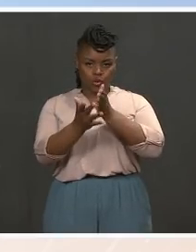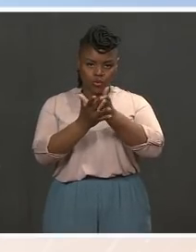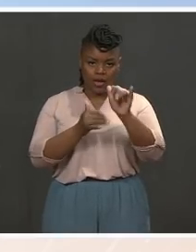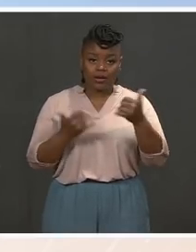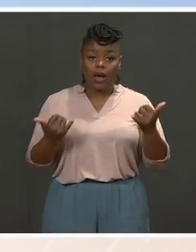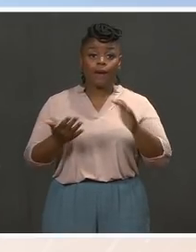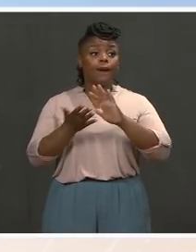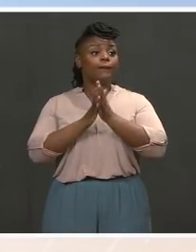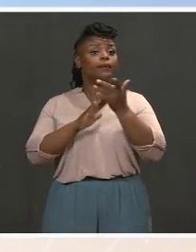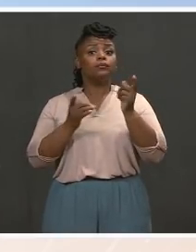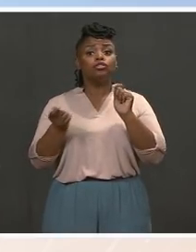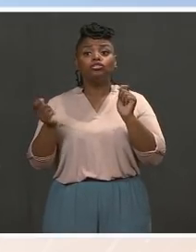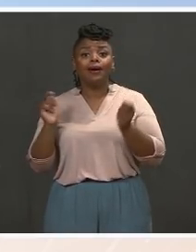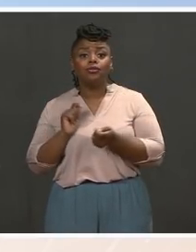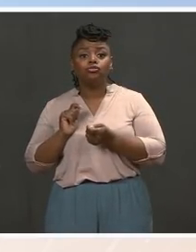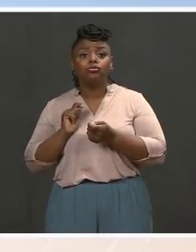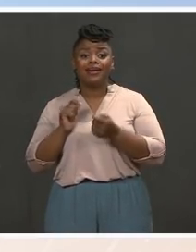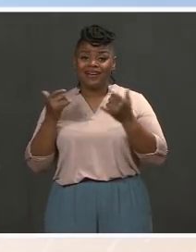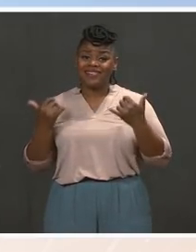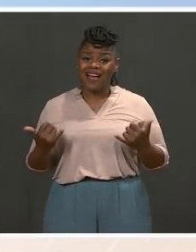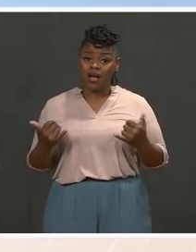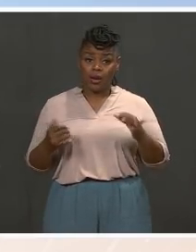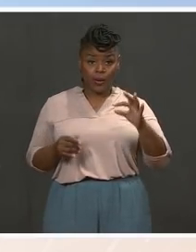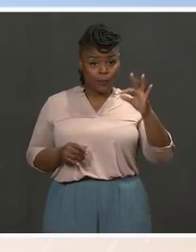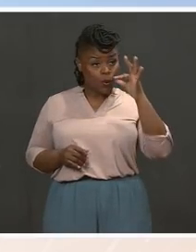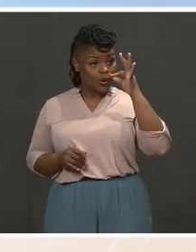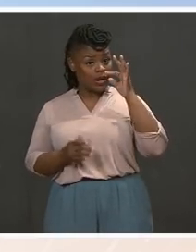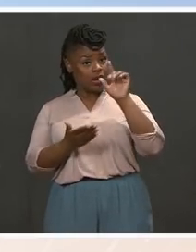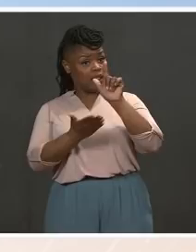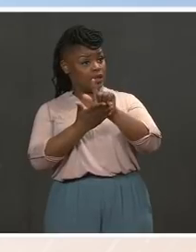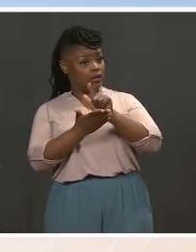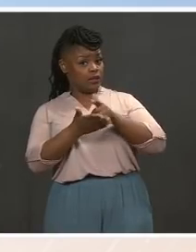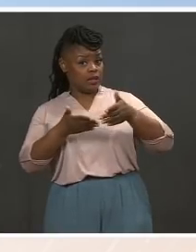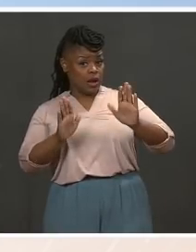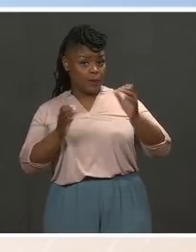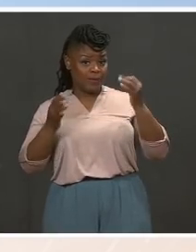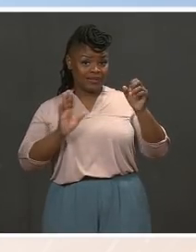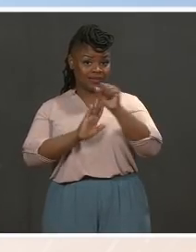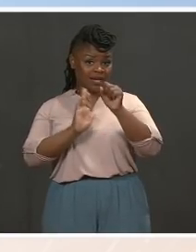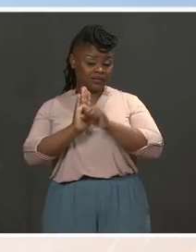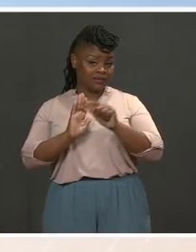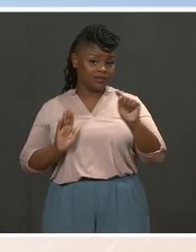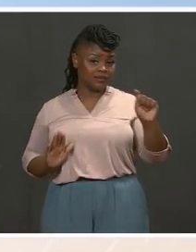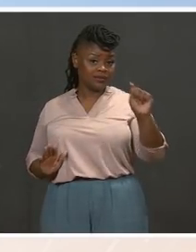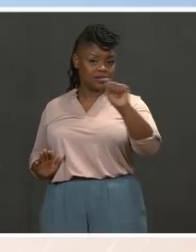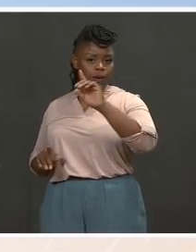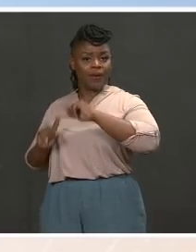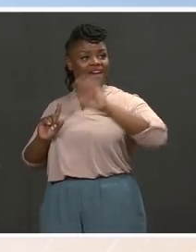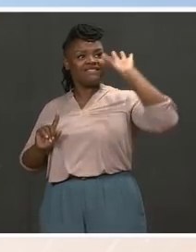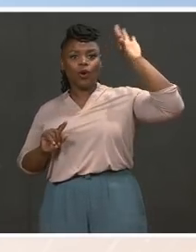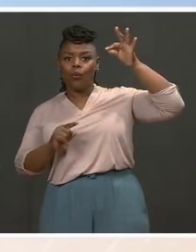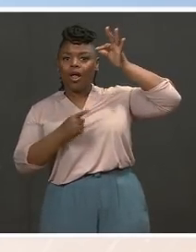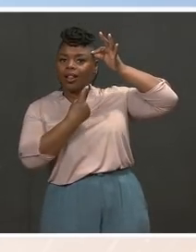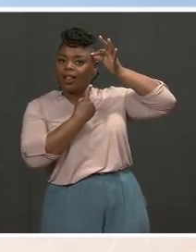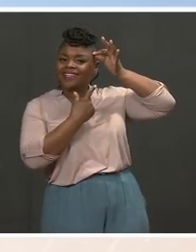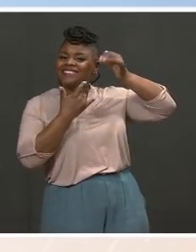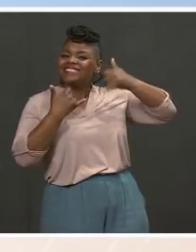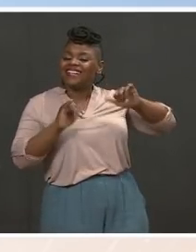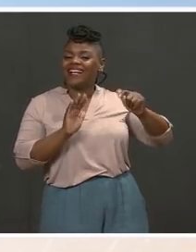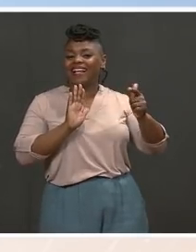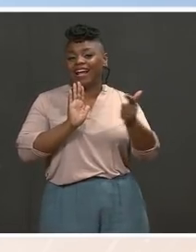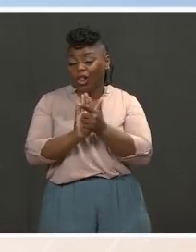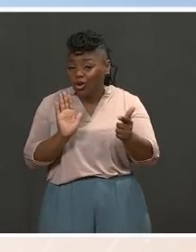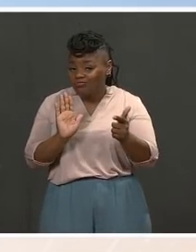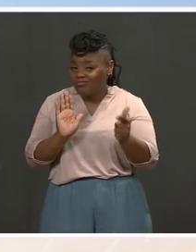the fact that marijuana is legal in a number of states across the country. It is still illegal federally, right? We know that. There were, as I